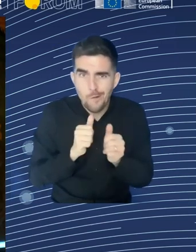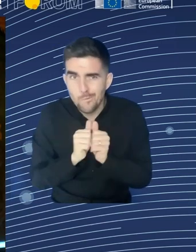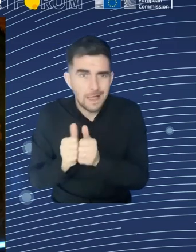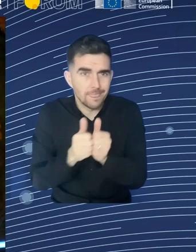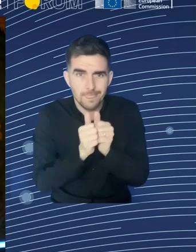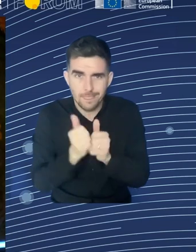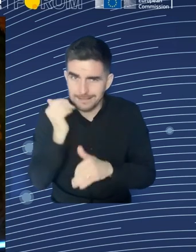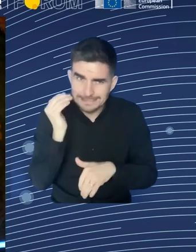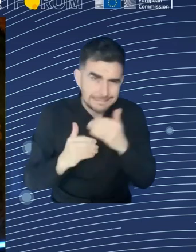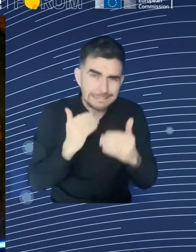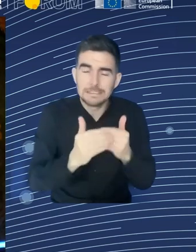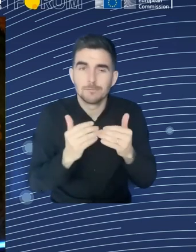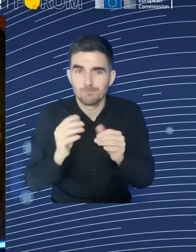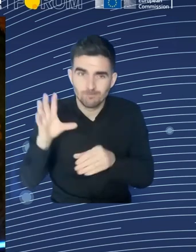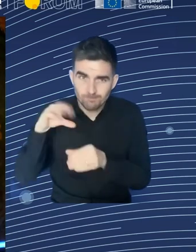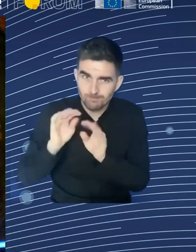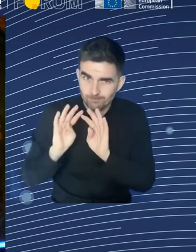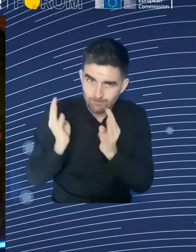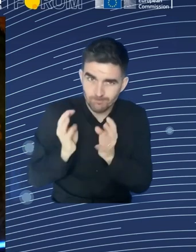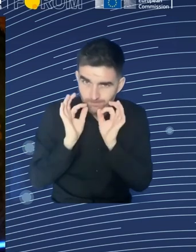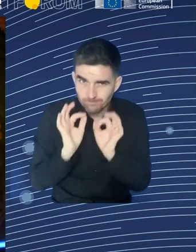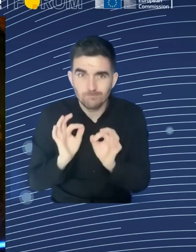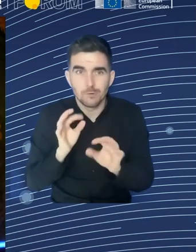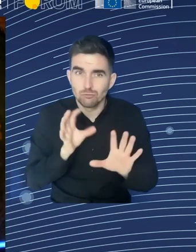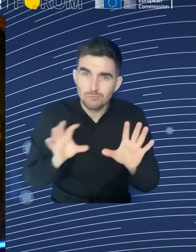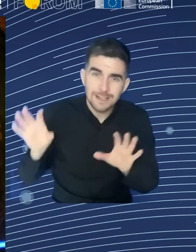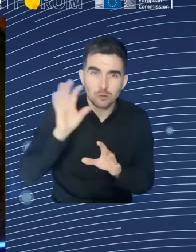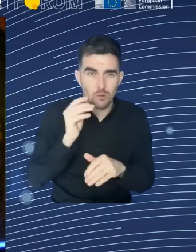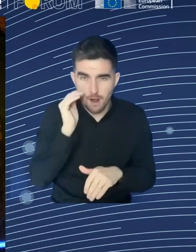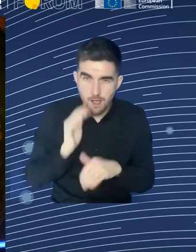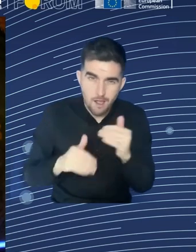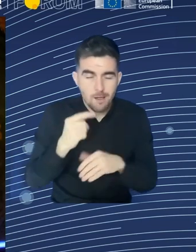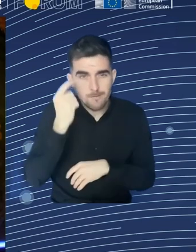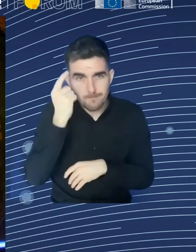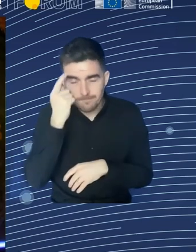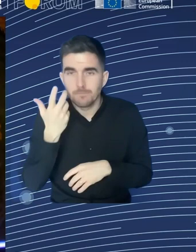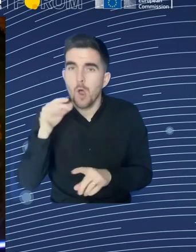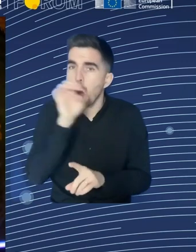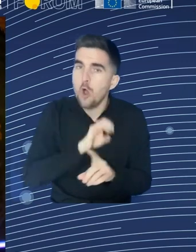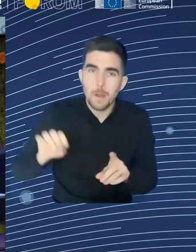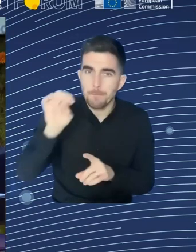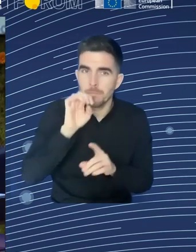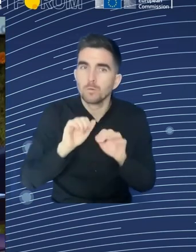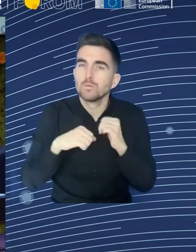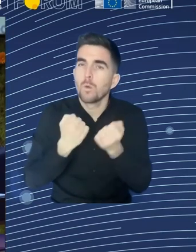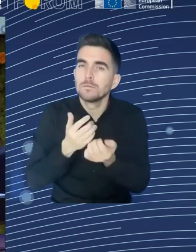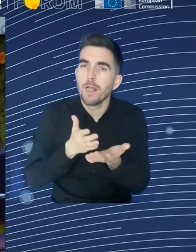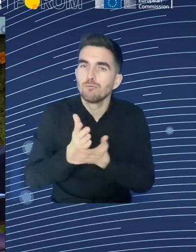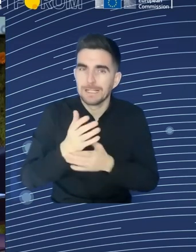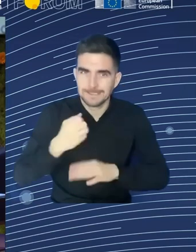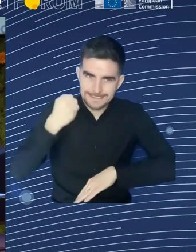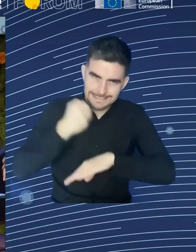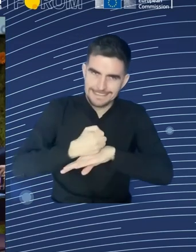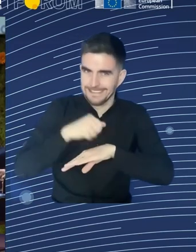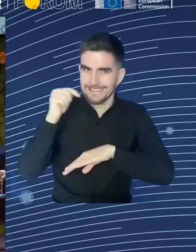this opinion, we embarked on the significant endeavour to bolster regional and local